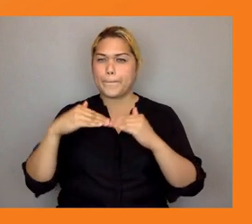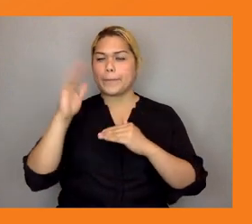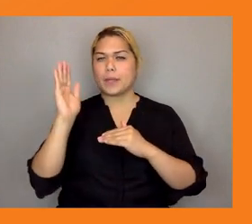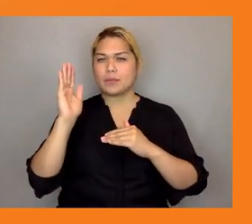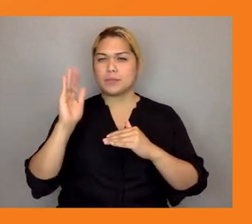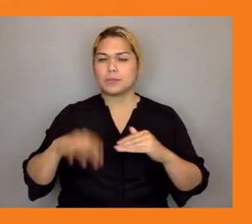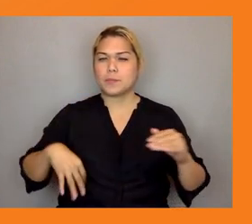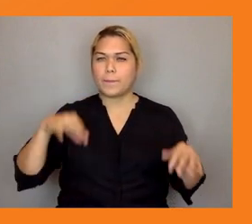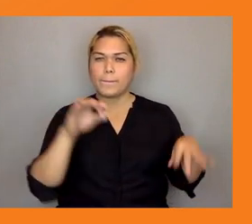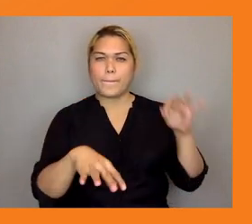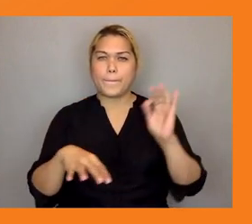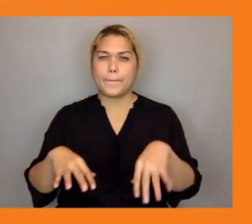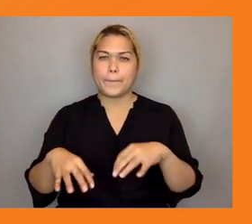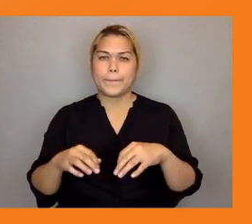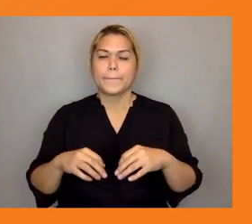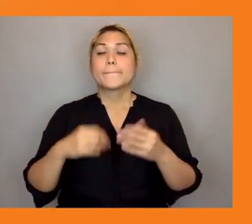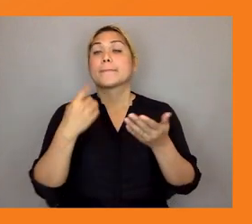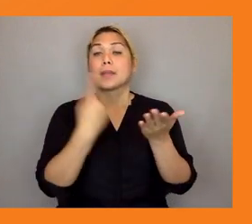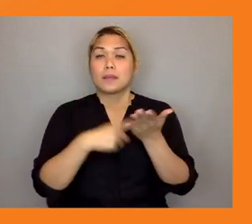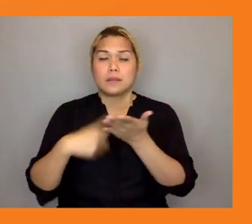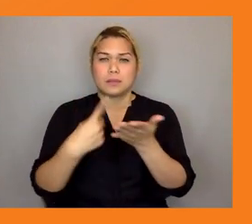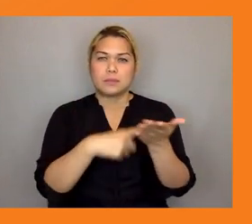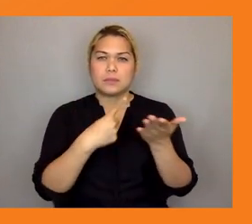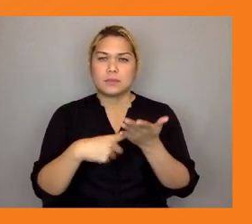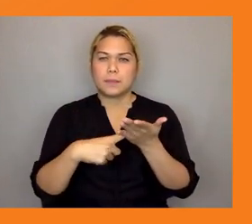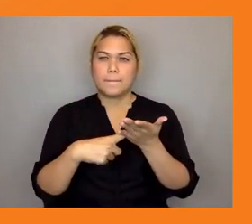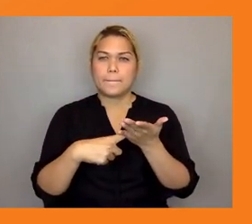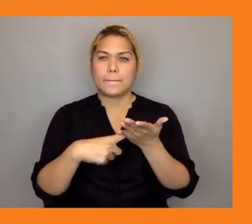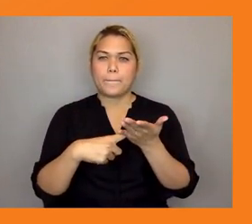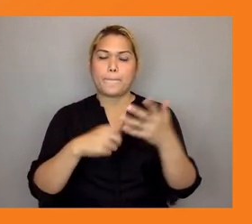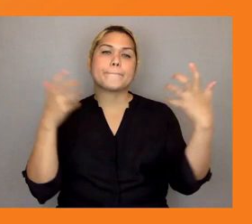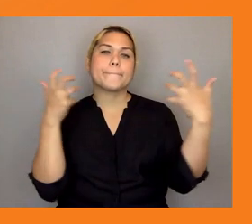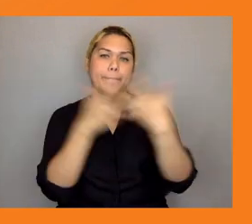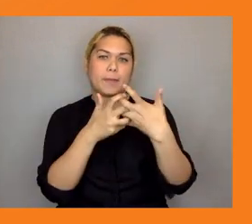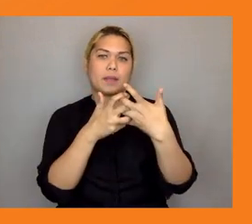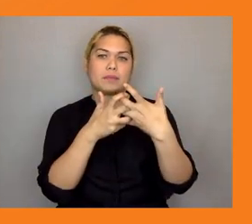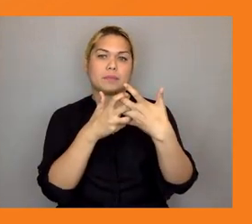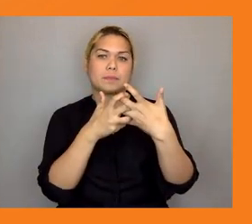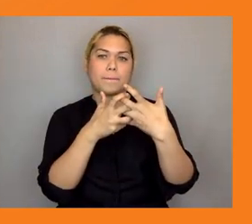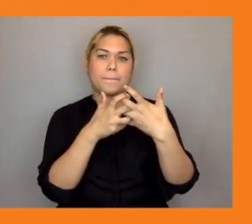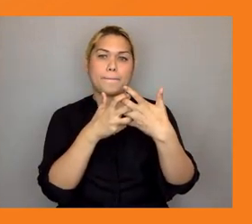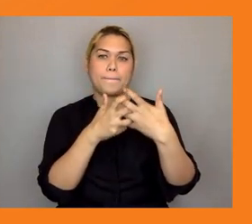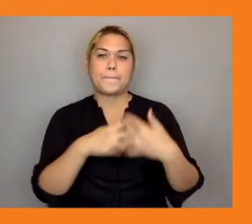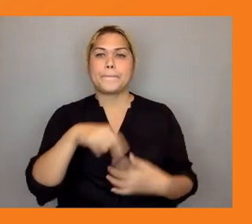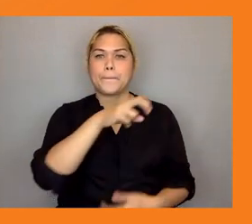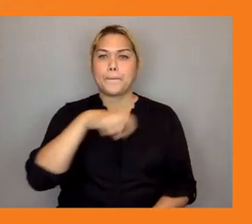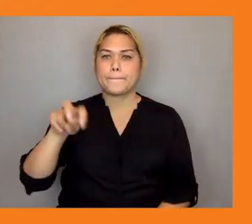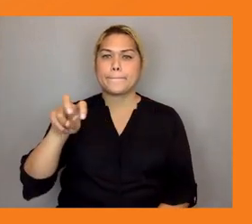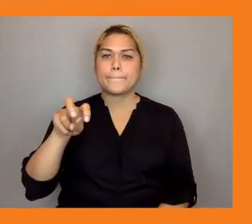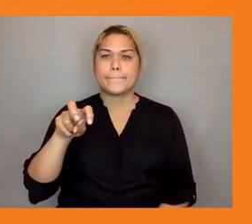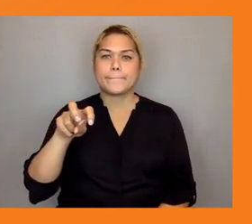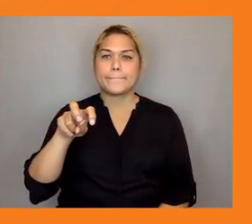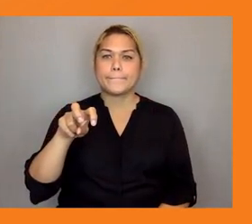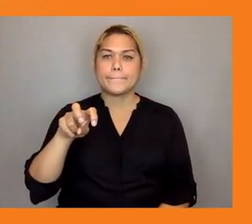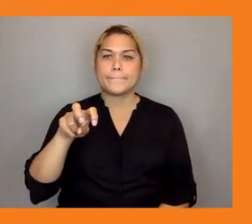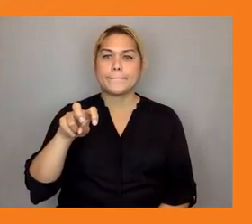sustainable future future cannot succeed if they fail to engage the younger generations meaningfully and of course any social consensus